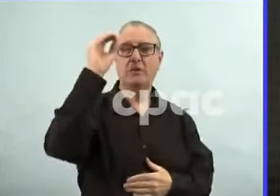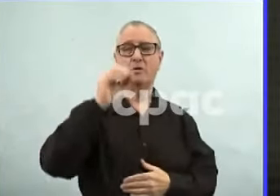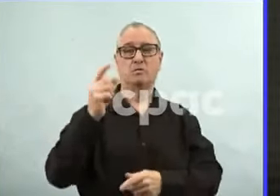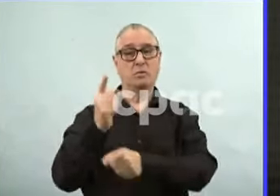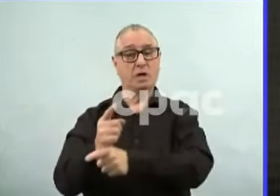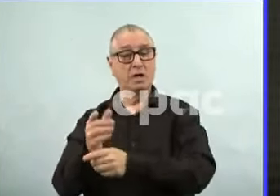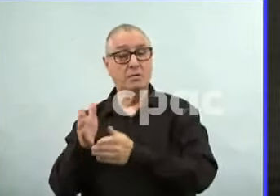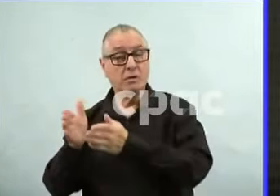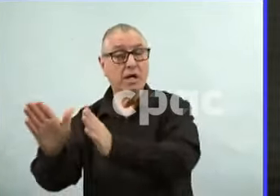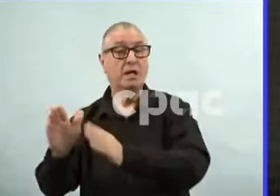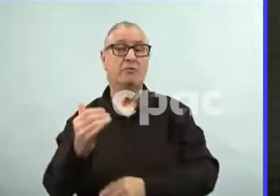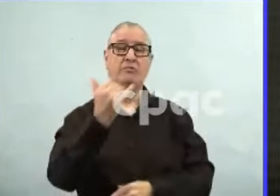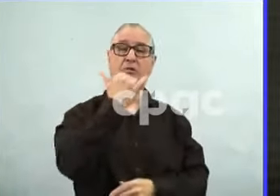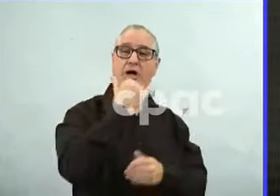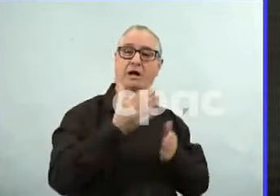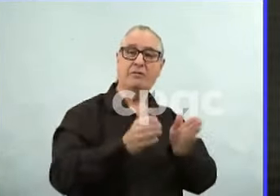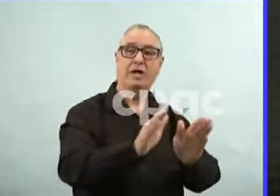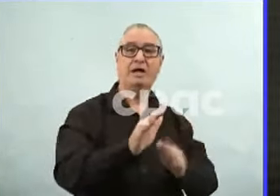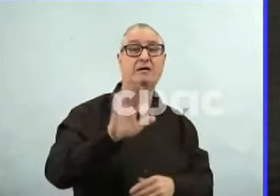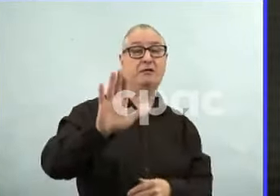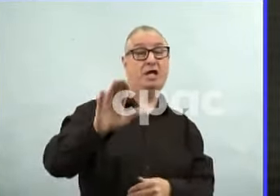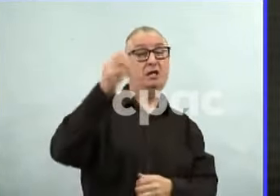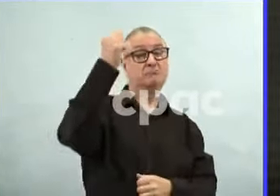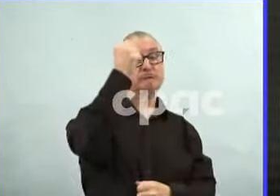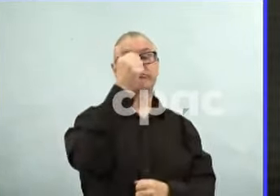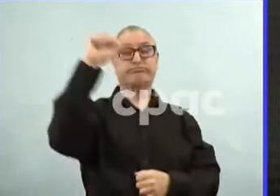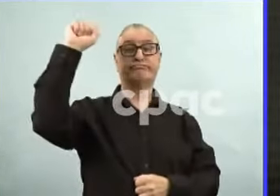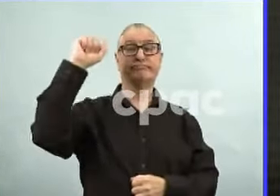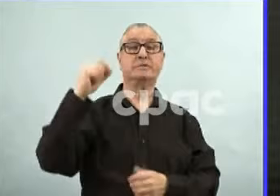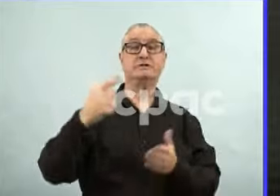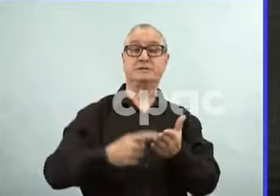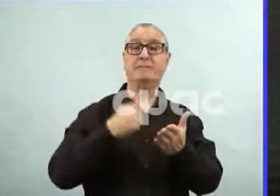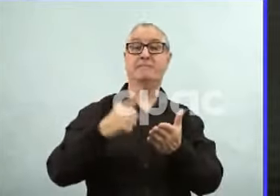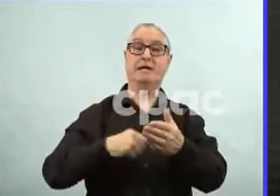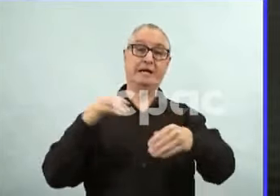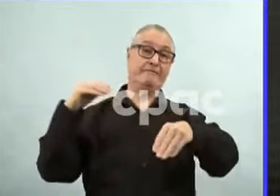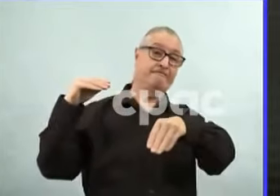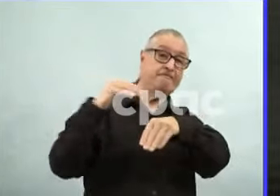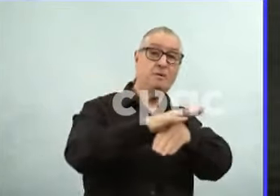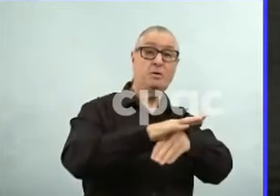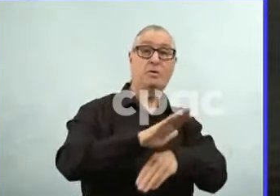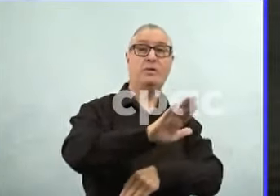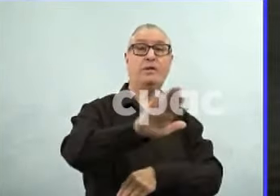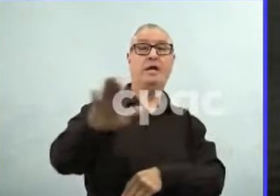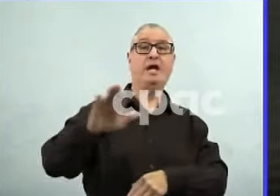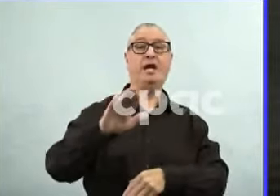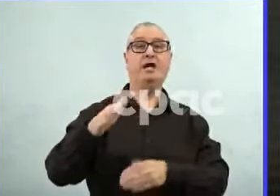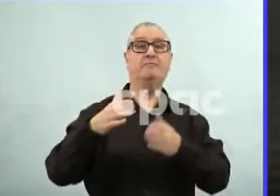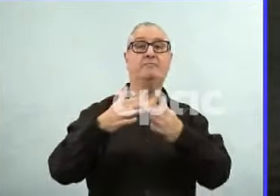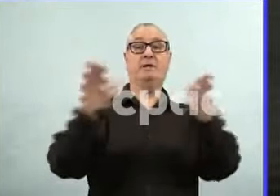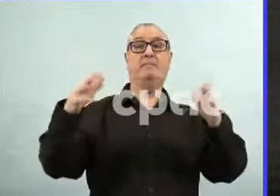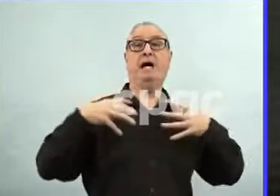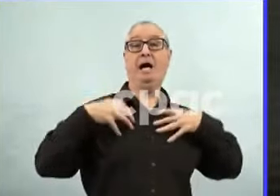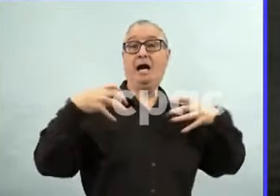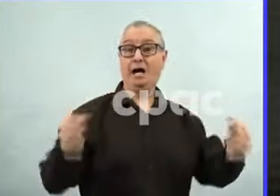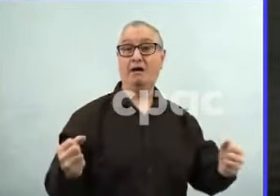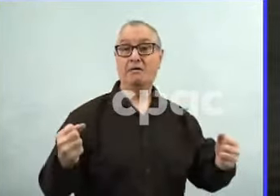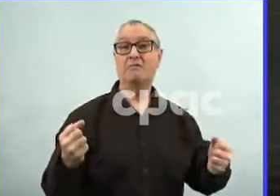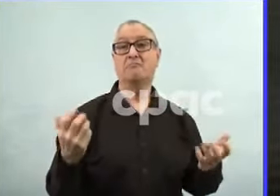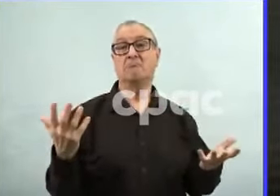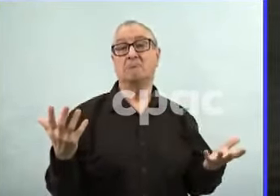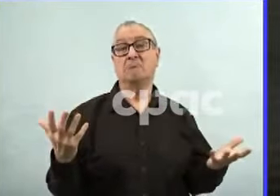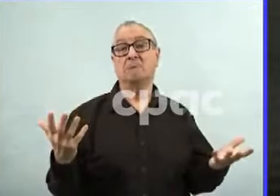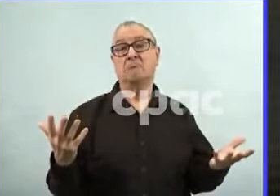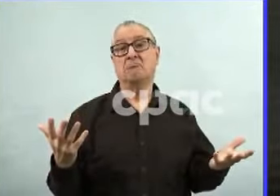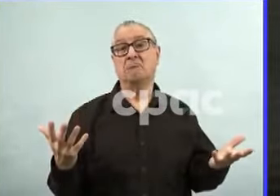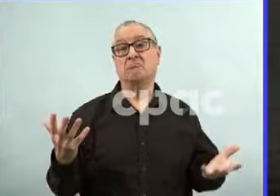harm. And I mean, there are orders here to follow to help mitigate risk. Again, I think we're, Manitobans have done a heck of a lot. Let's talk